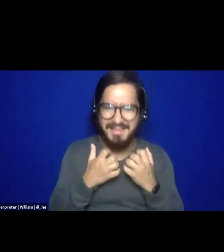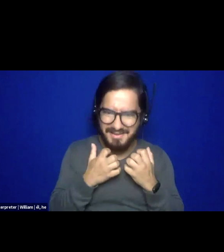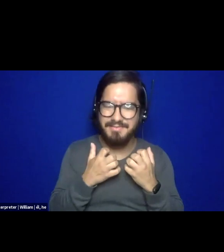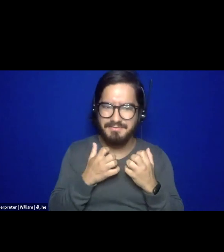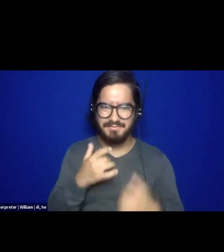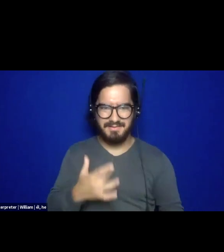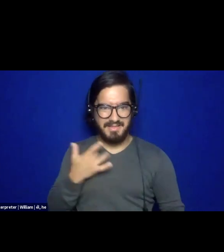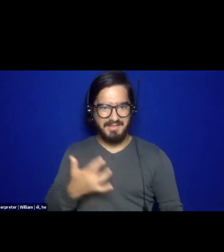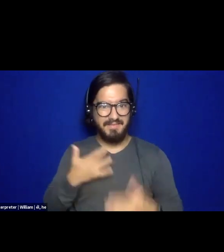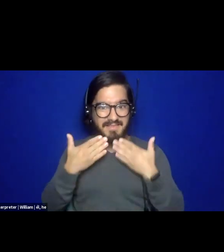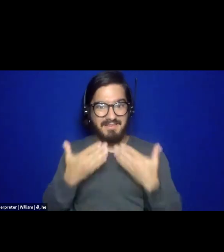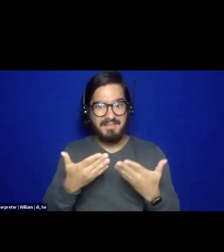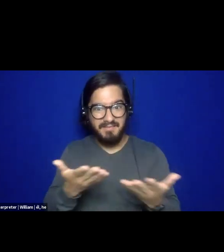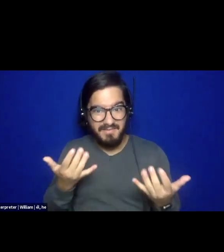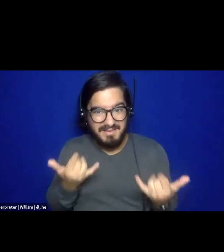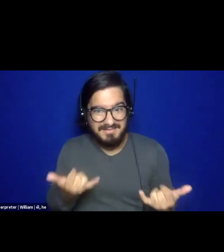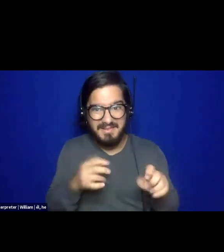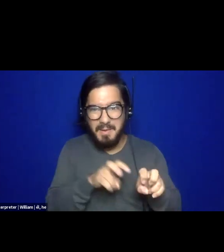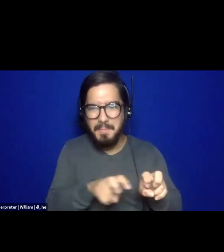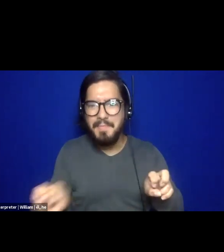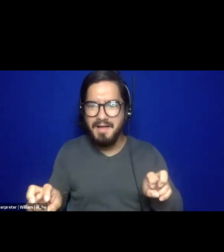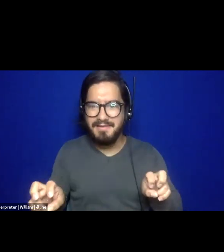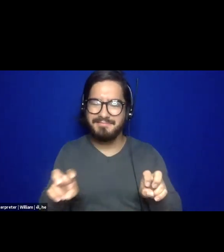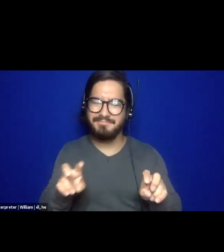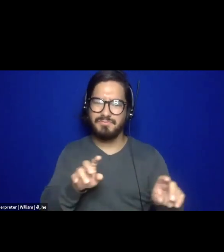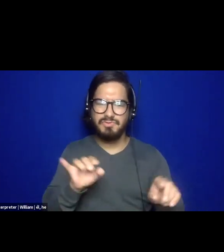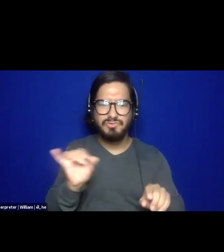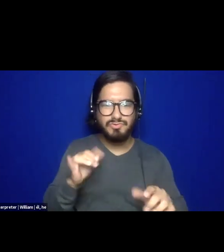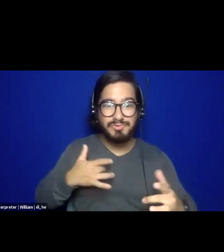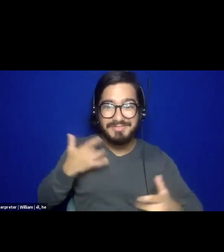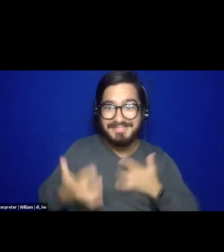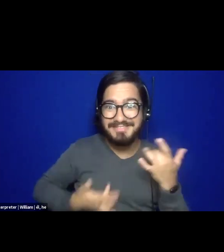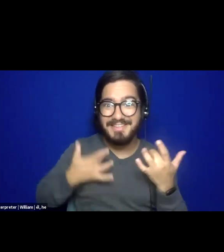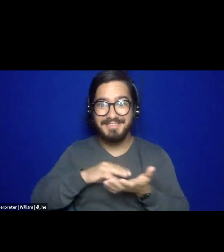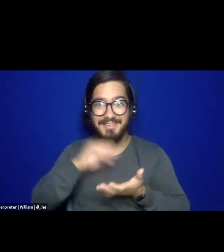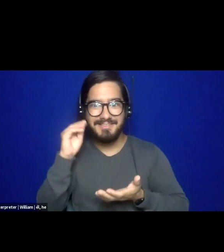part of this panel tonight, and I'm also excited to learn from everyone who else is going to be speaking.